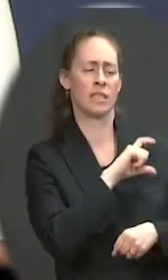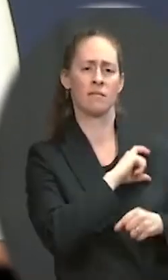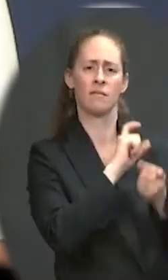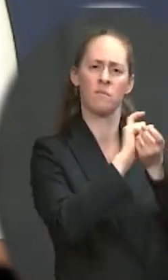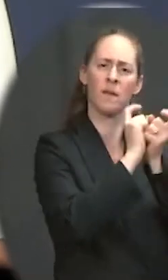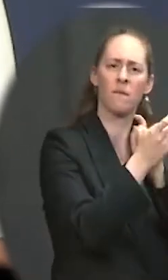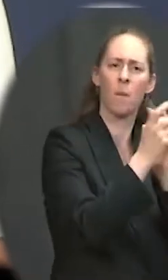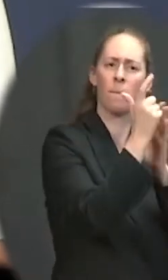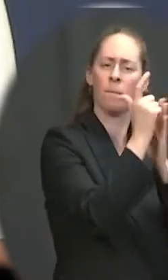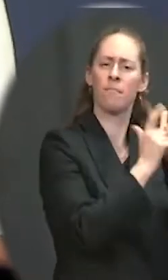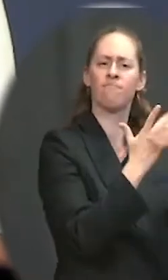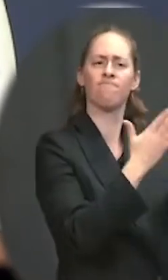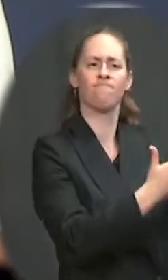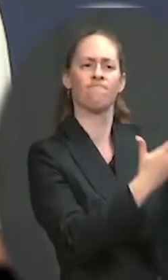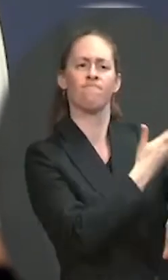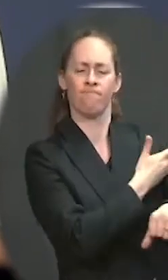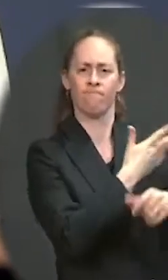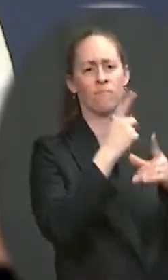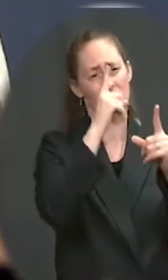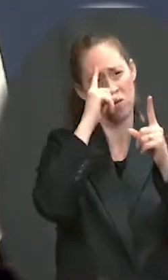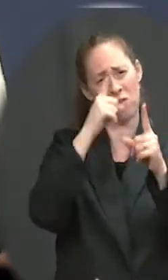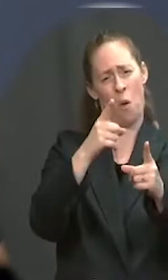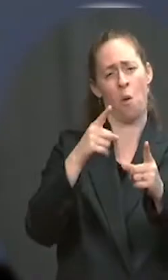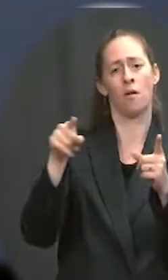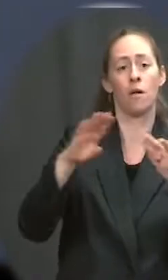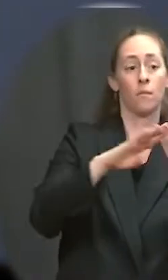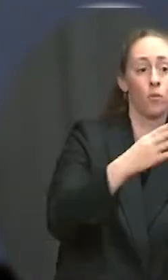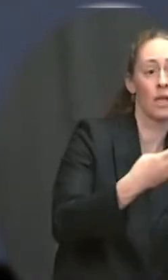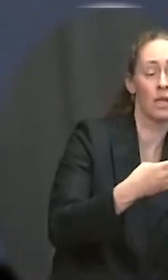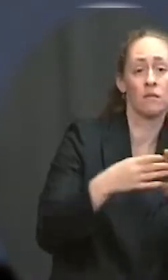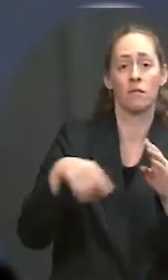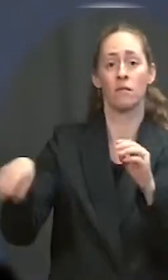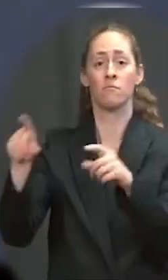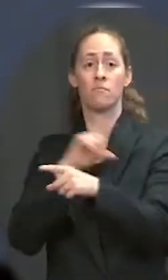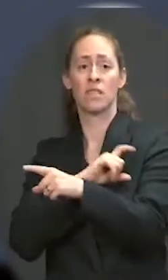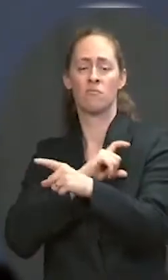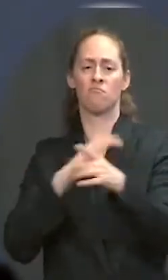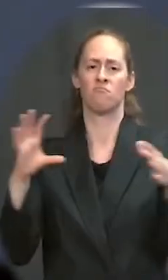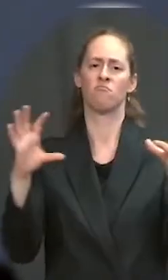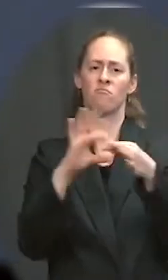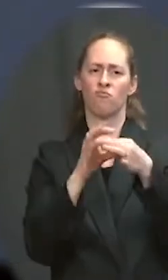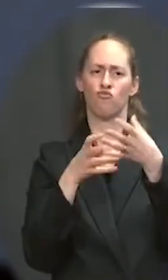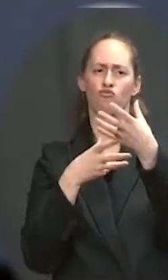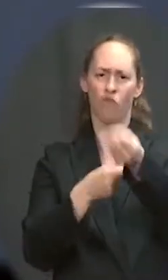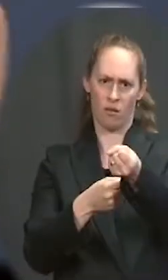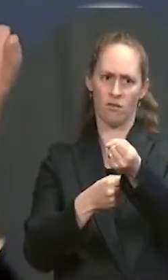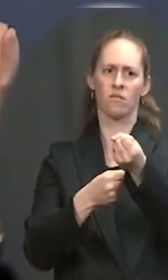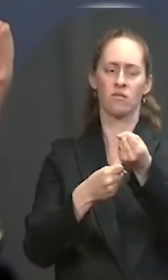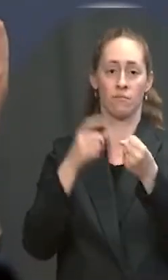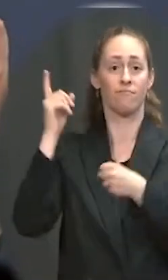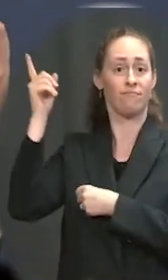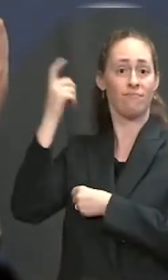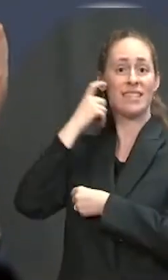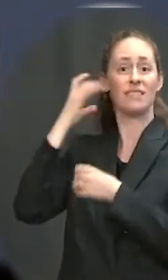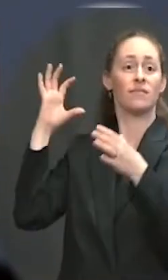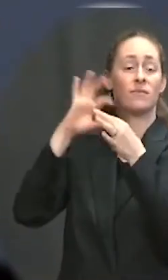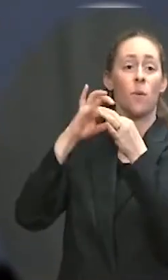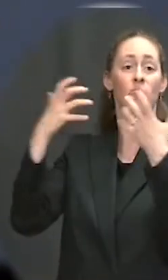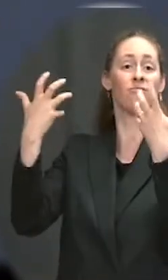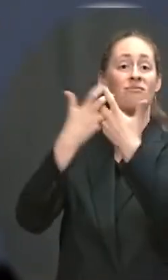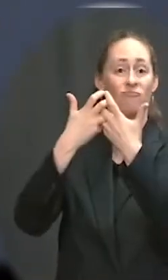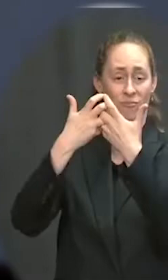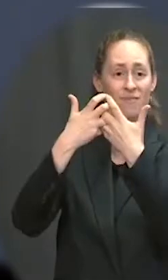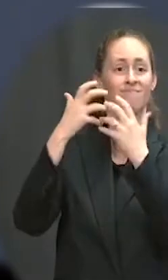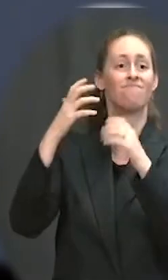rebuild trust in our communities. He used his joint session speech, the highest profile moment in a first, in a president's first